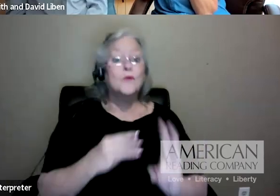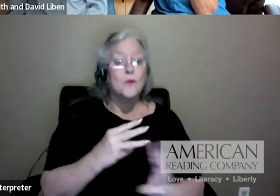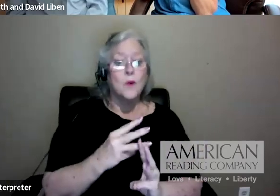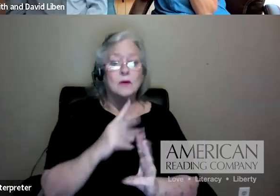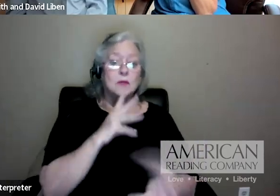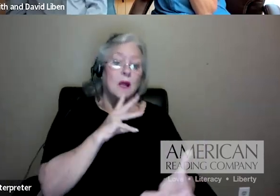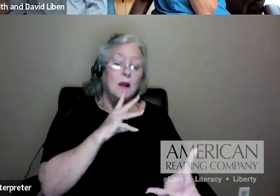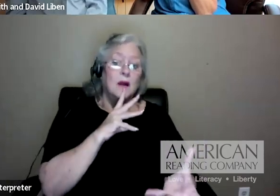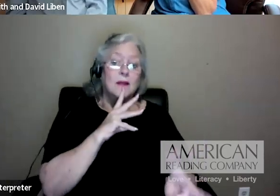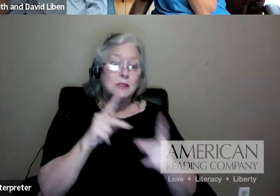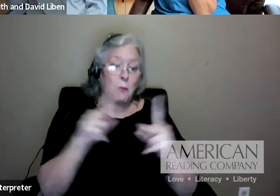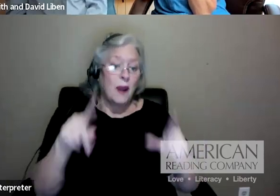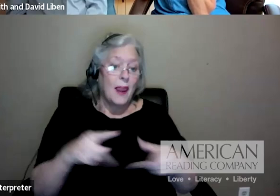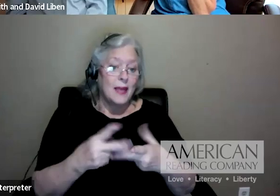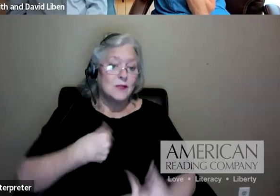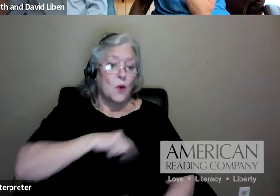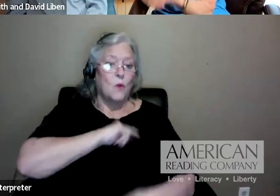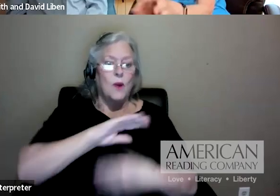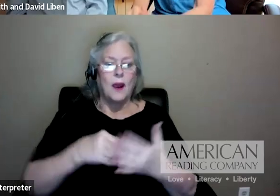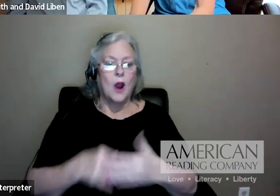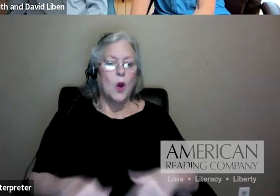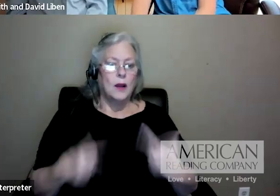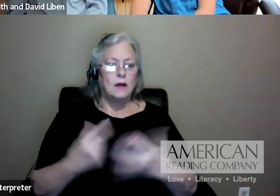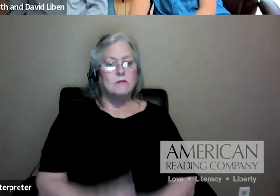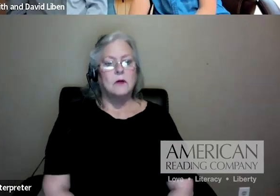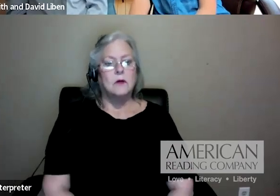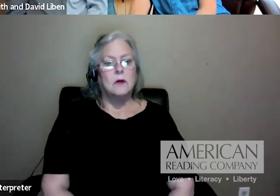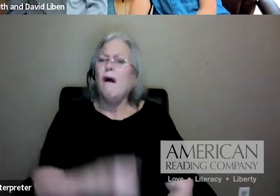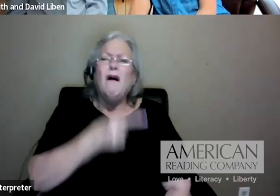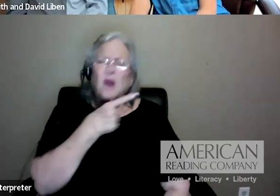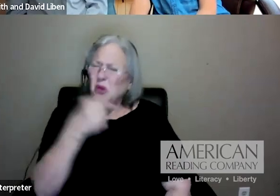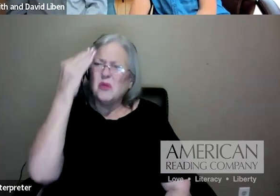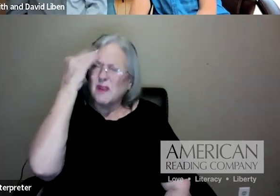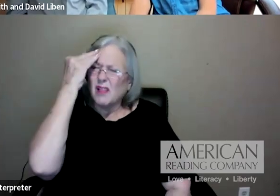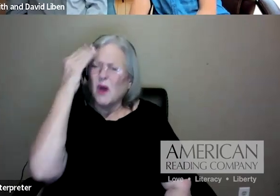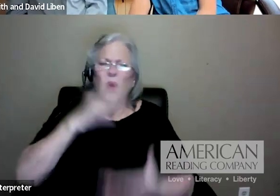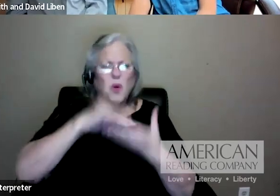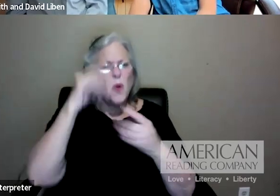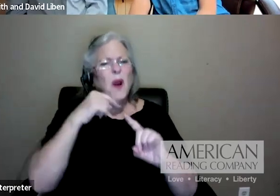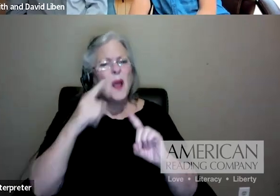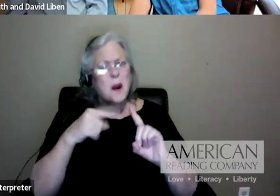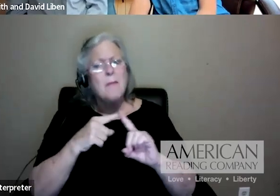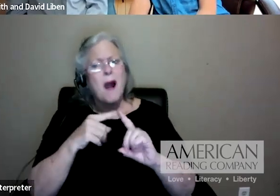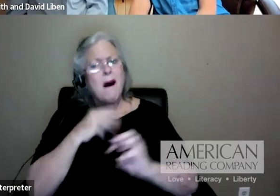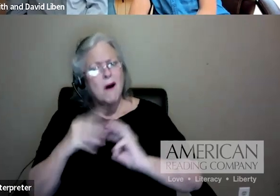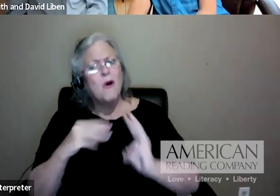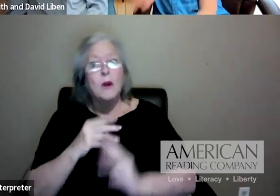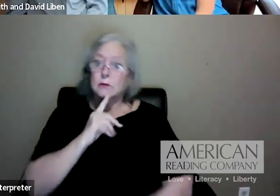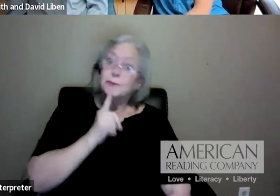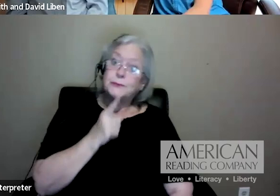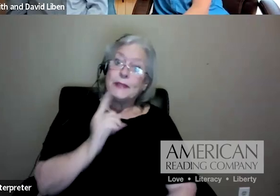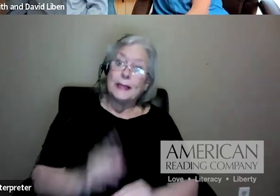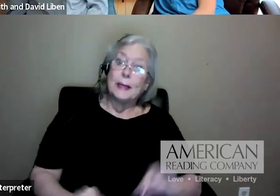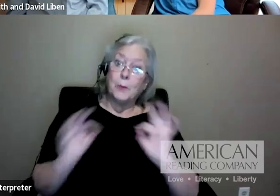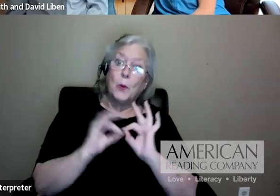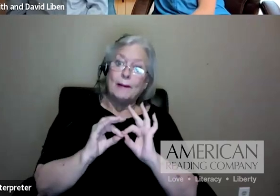cohabitate. Who would have thought learning about the world is really important? Well, and I'm going to, it may be one of you that